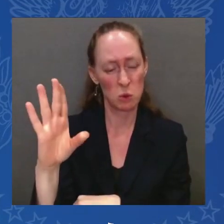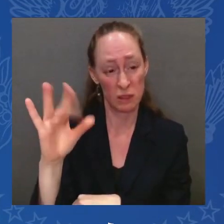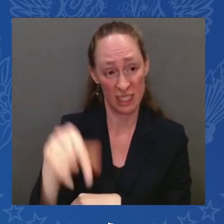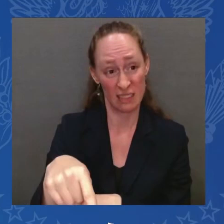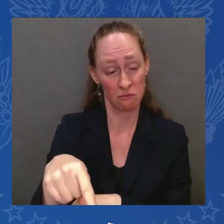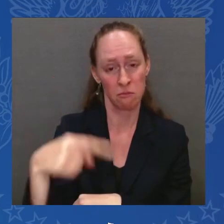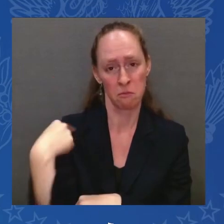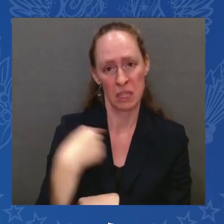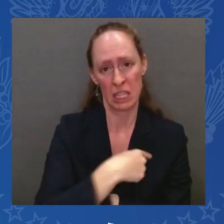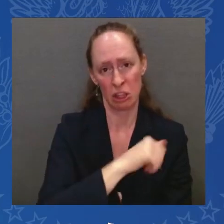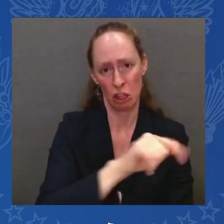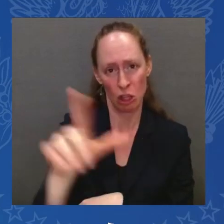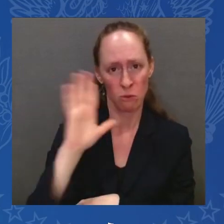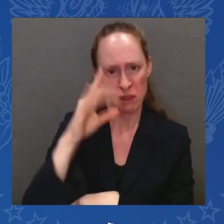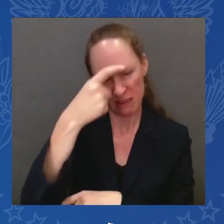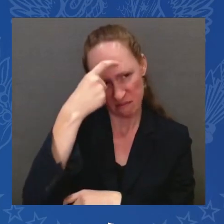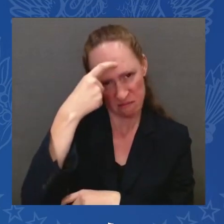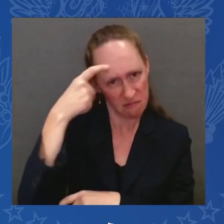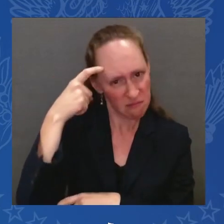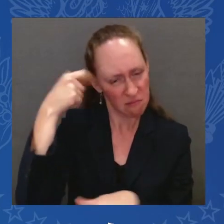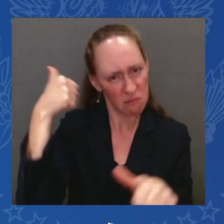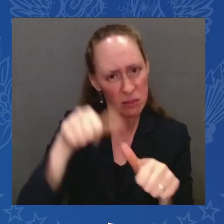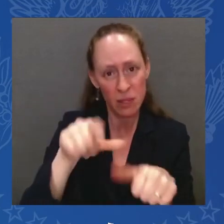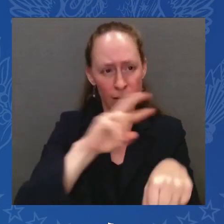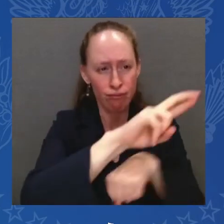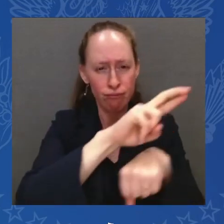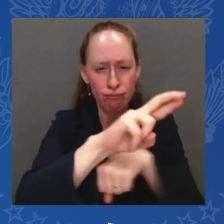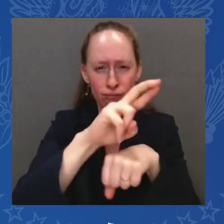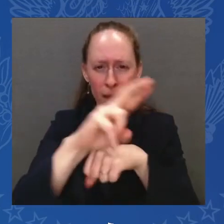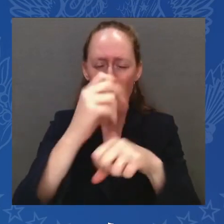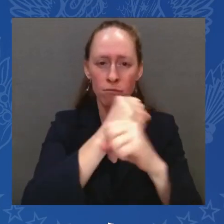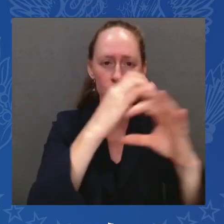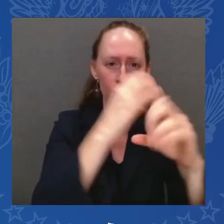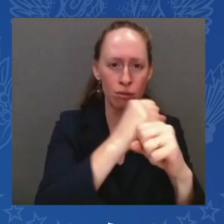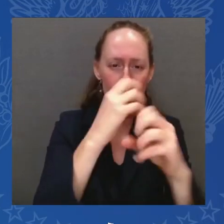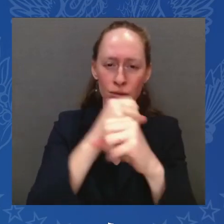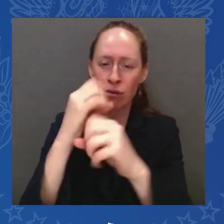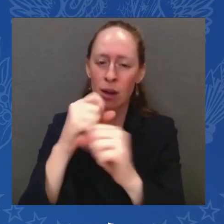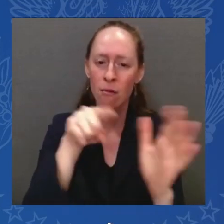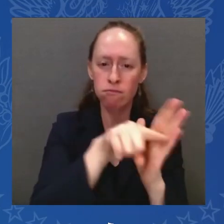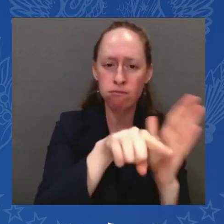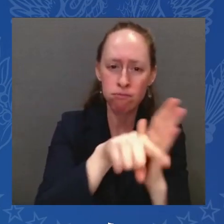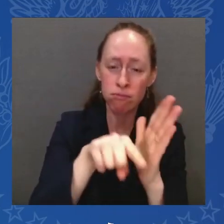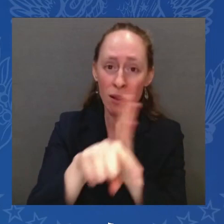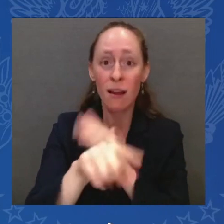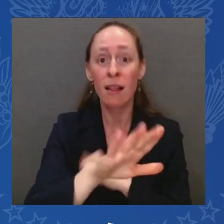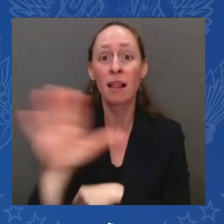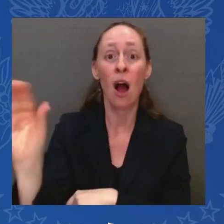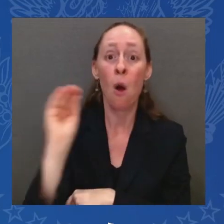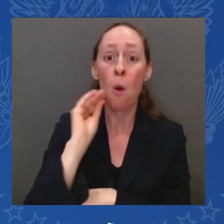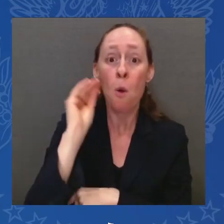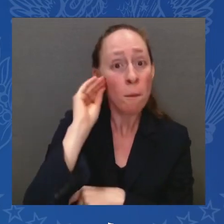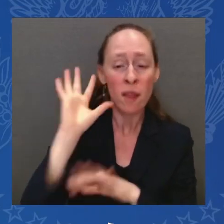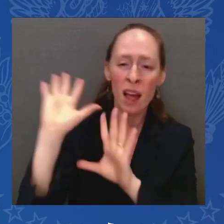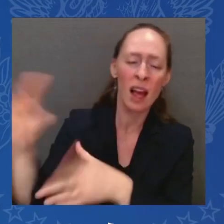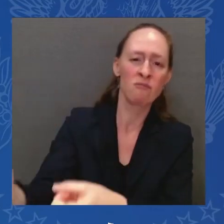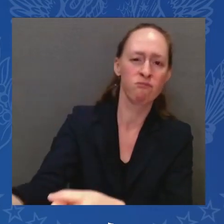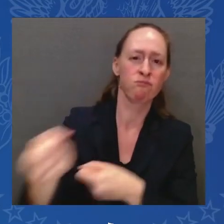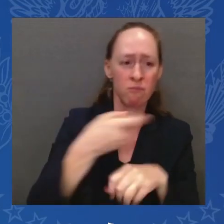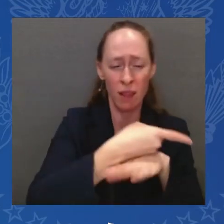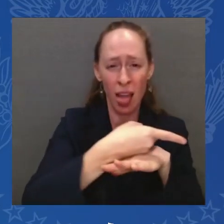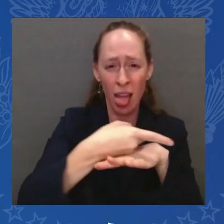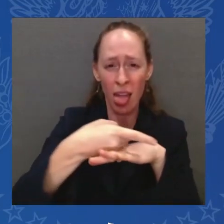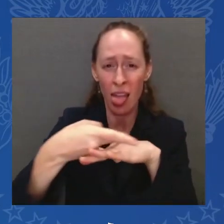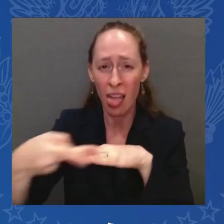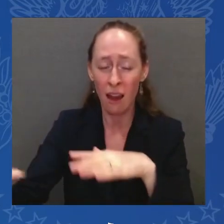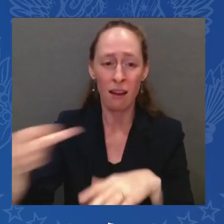People dragged from their homes and shot dead. Children sheltering from bullets. Bodies